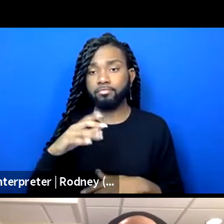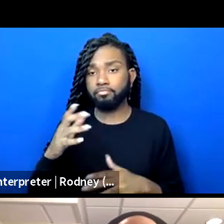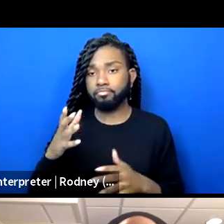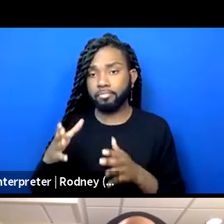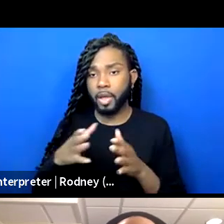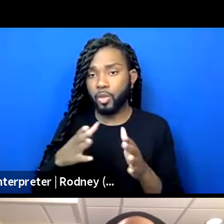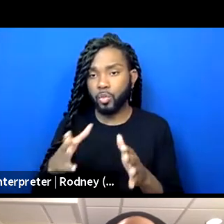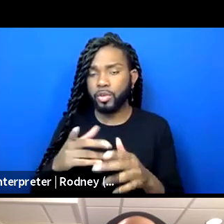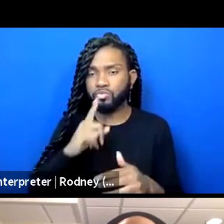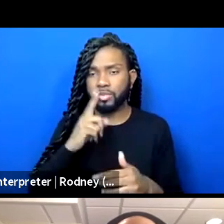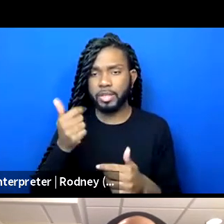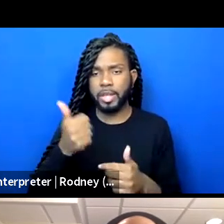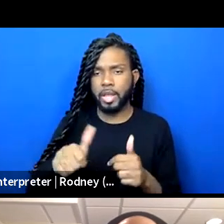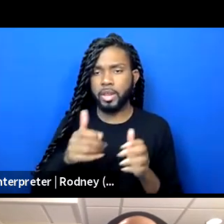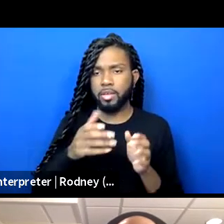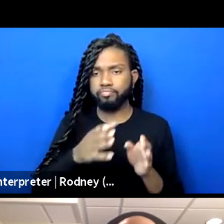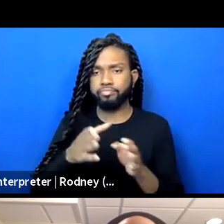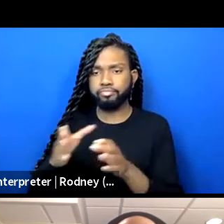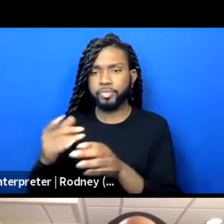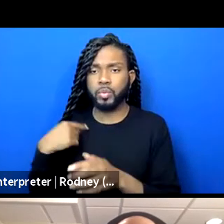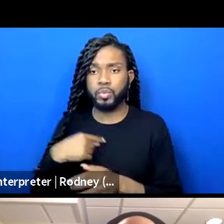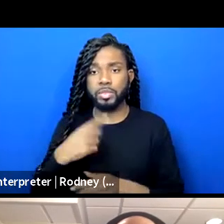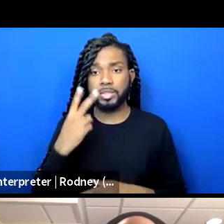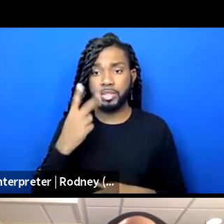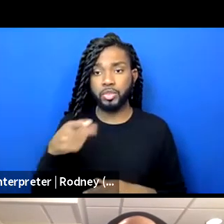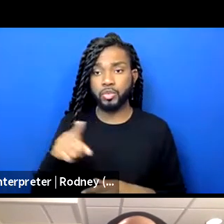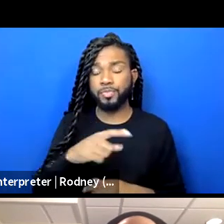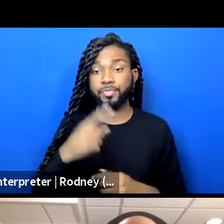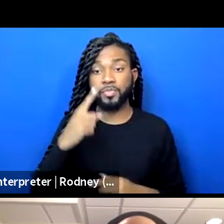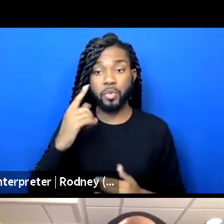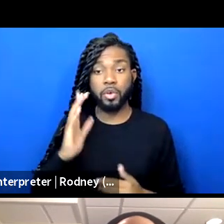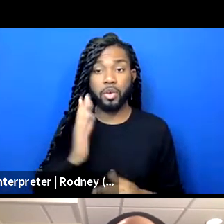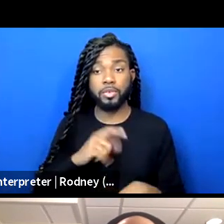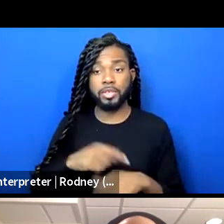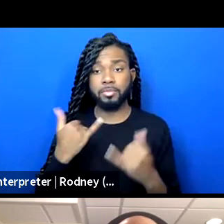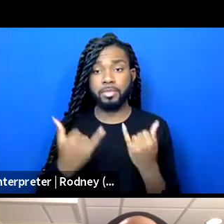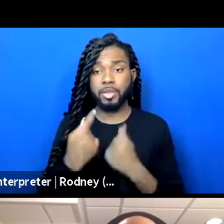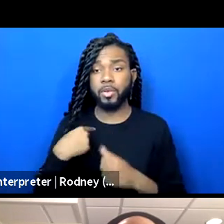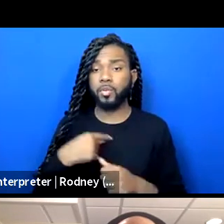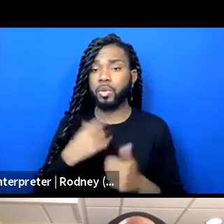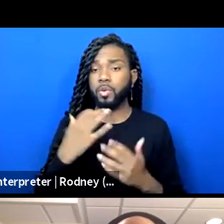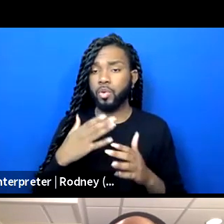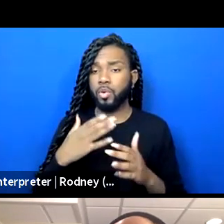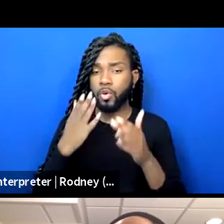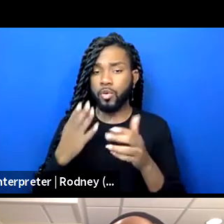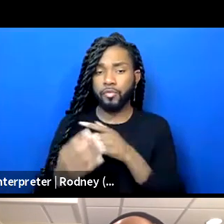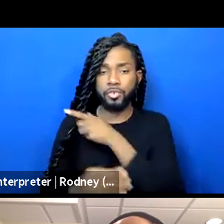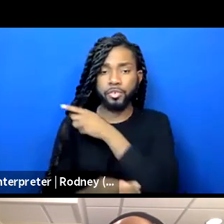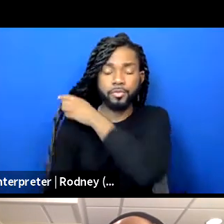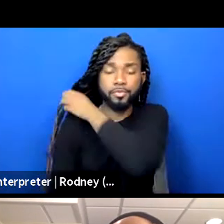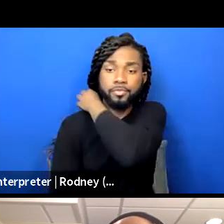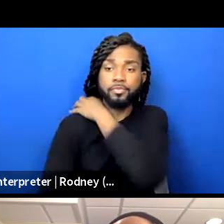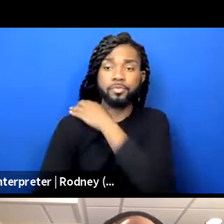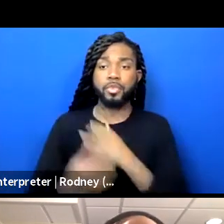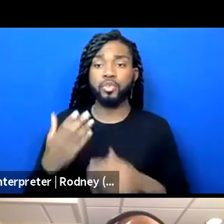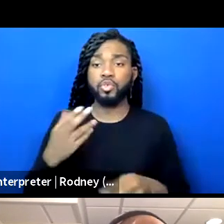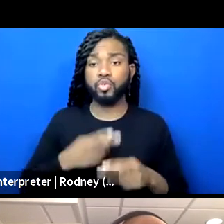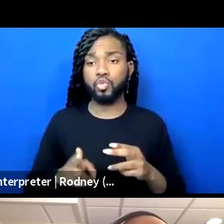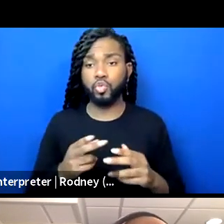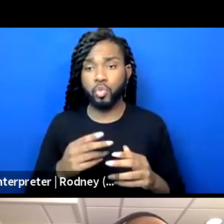way we see you. For our time today, we'd like to offer a very short framing followed by breakout